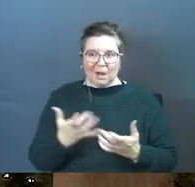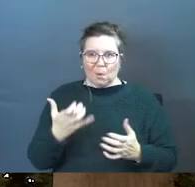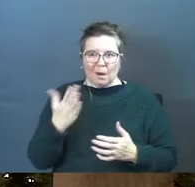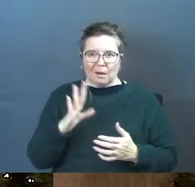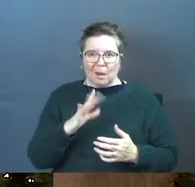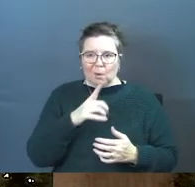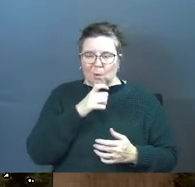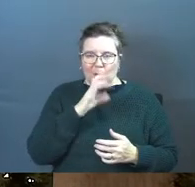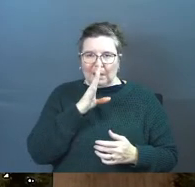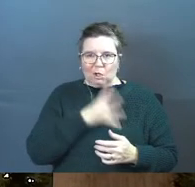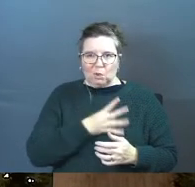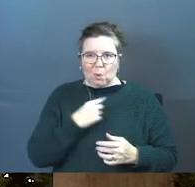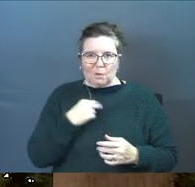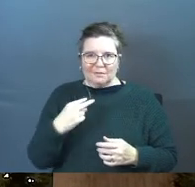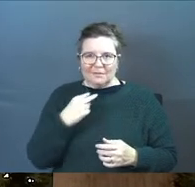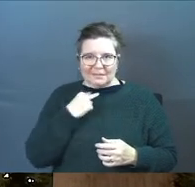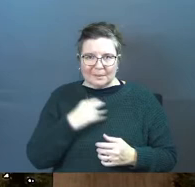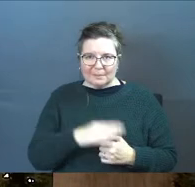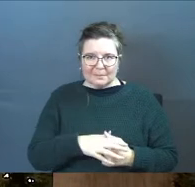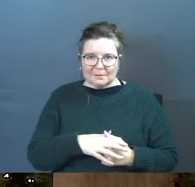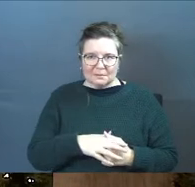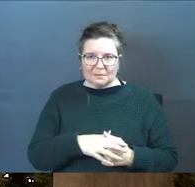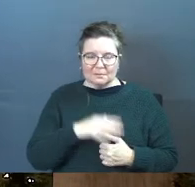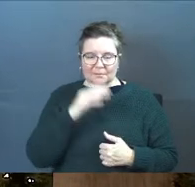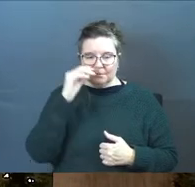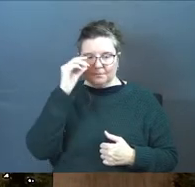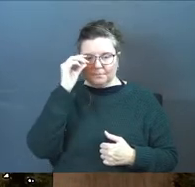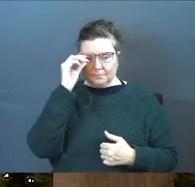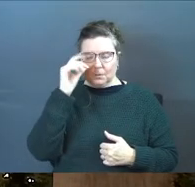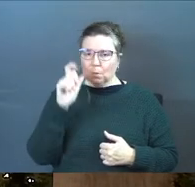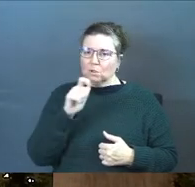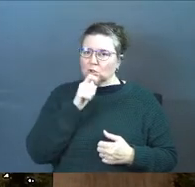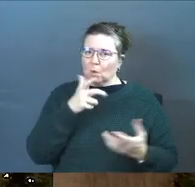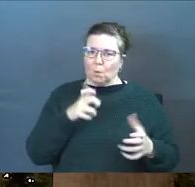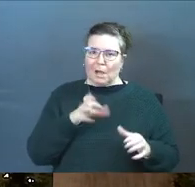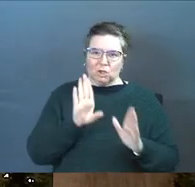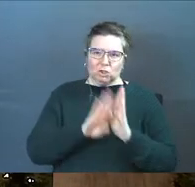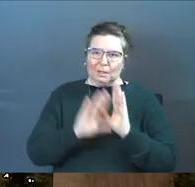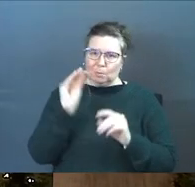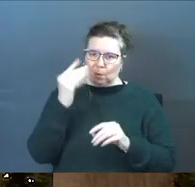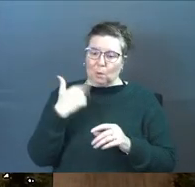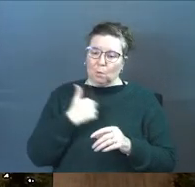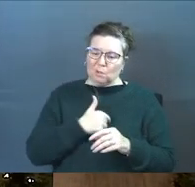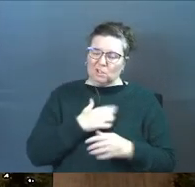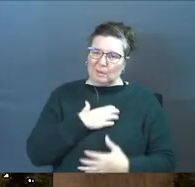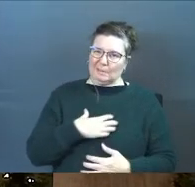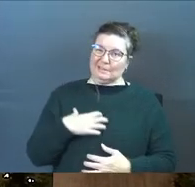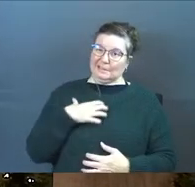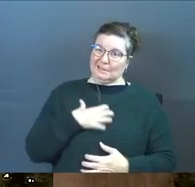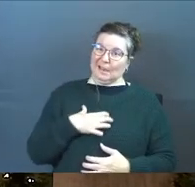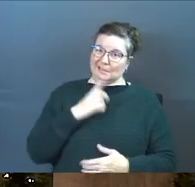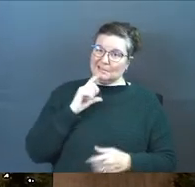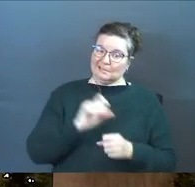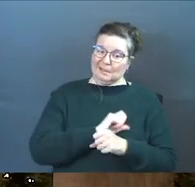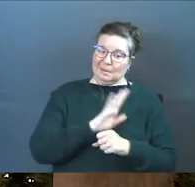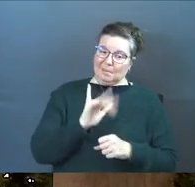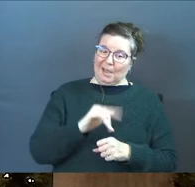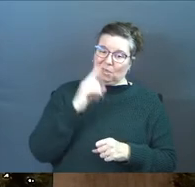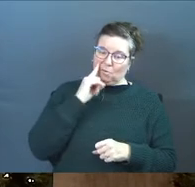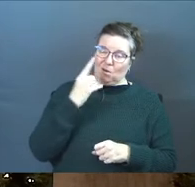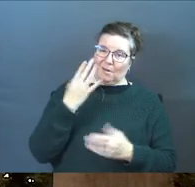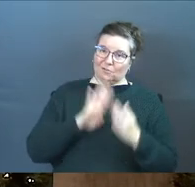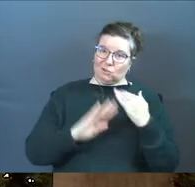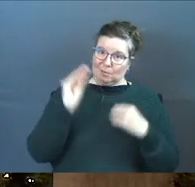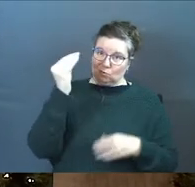don't want a God who ignores victims. We should not want cheap grace. We should be disgusted actually by cheap